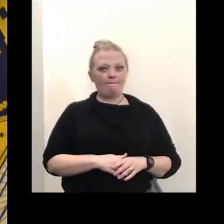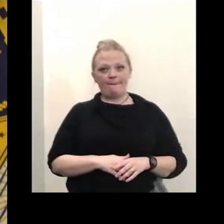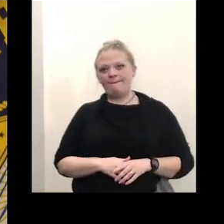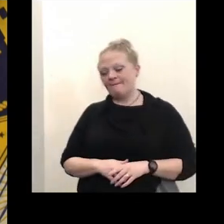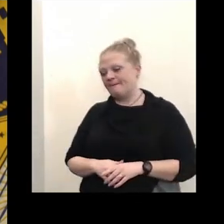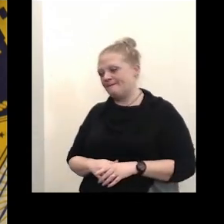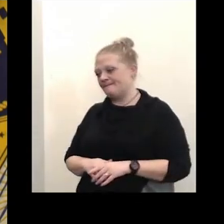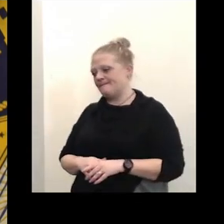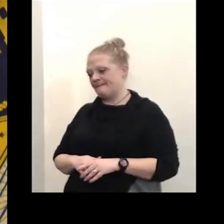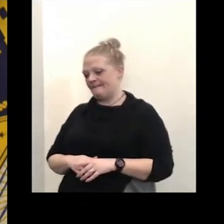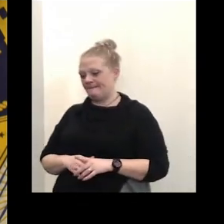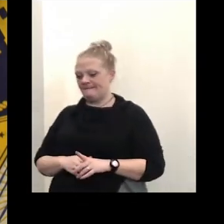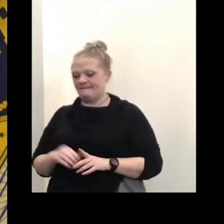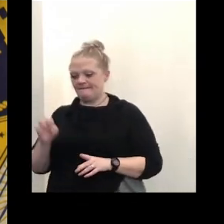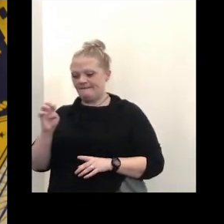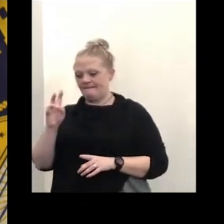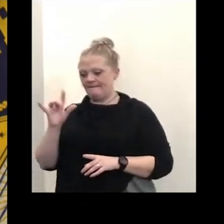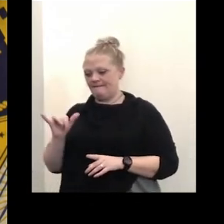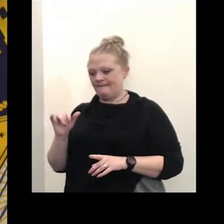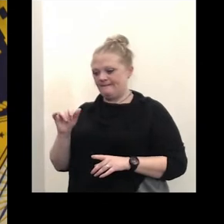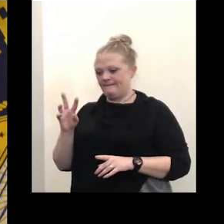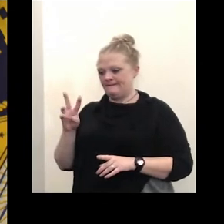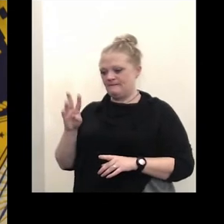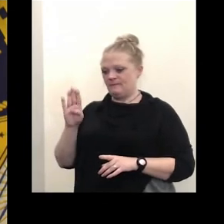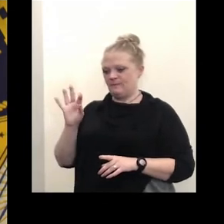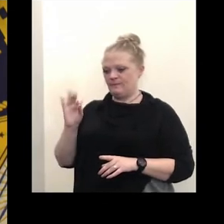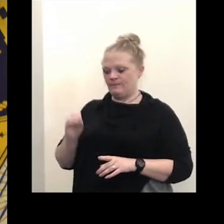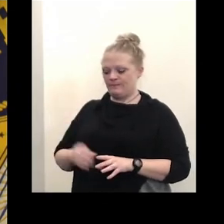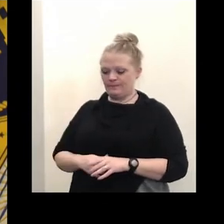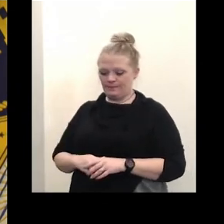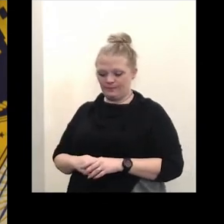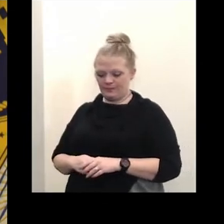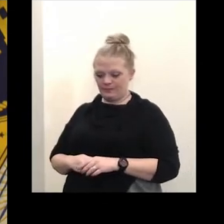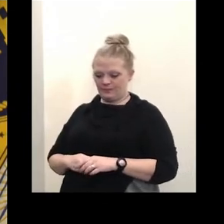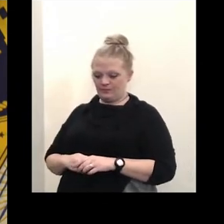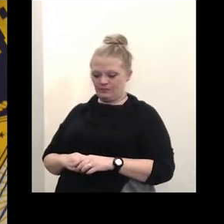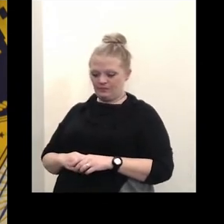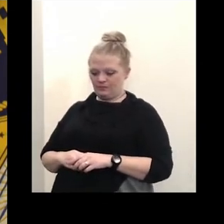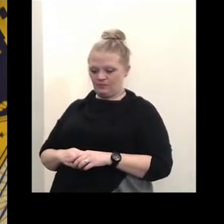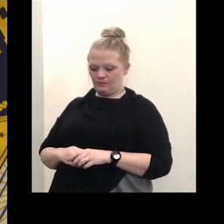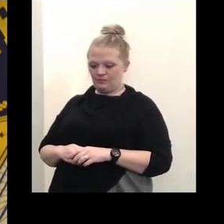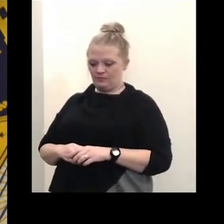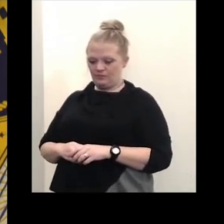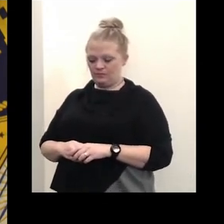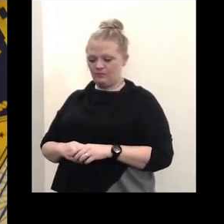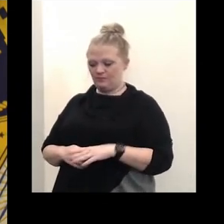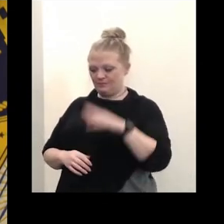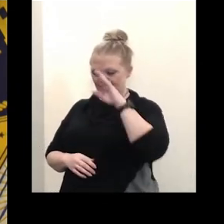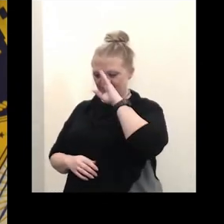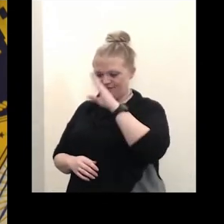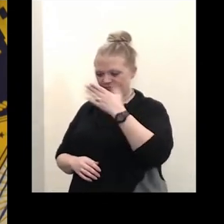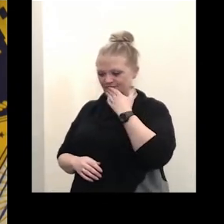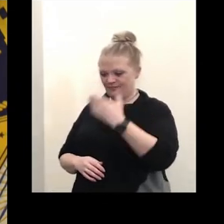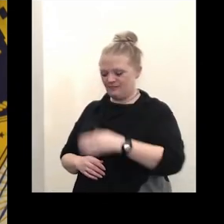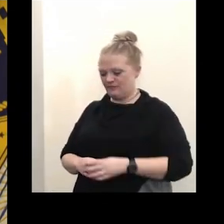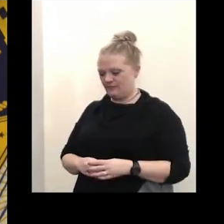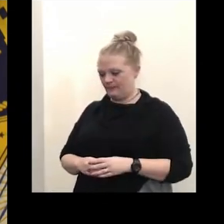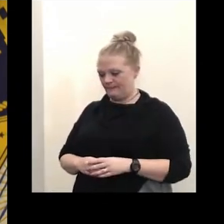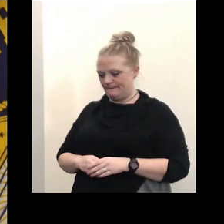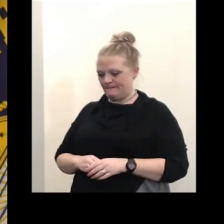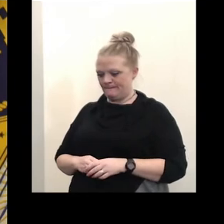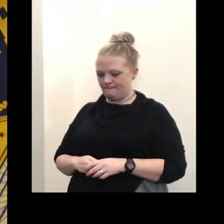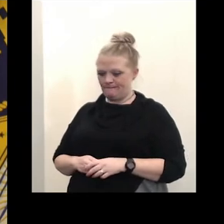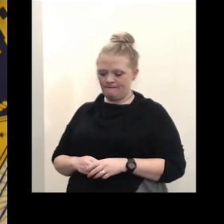uh emily watkins wbfo hi there thanks for taking my questions i have two